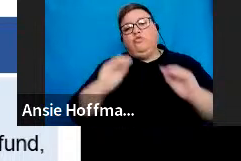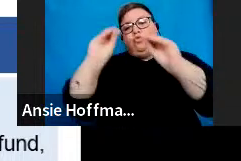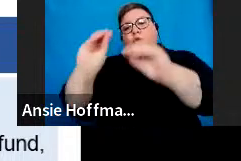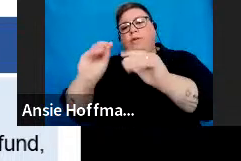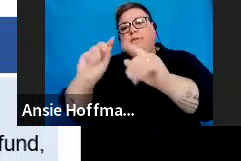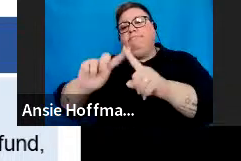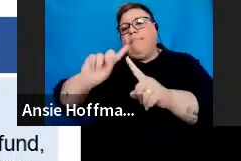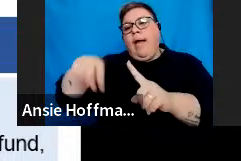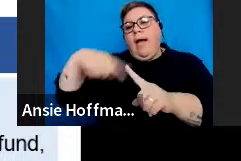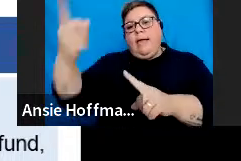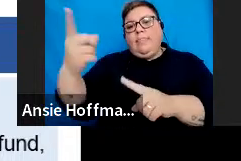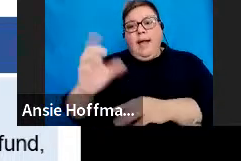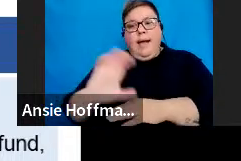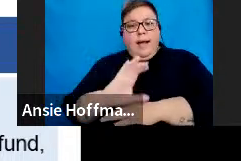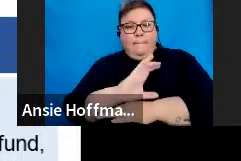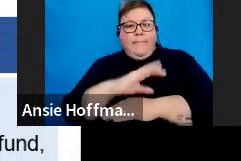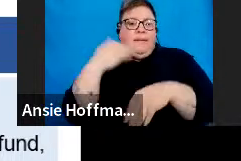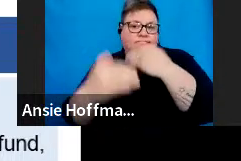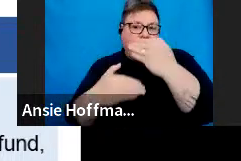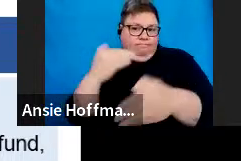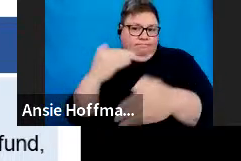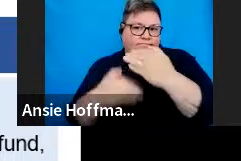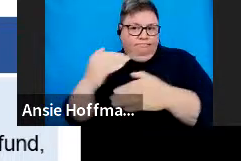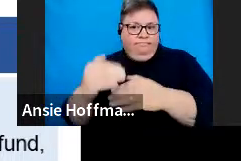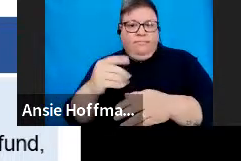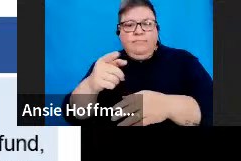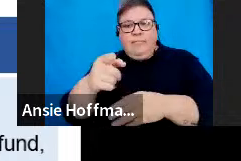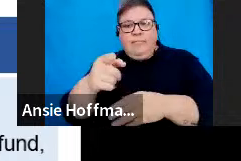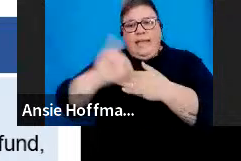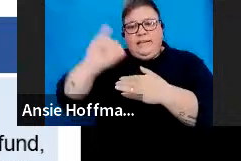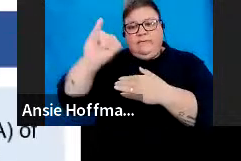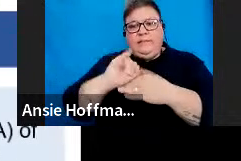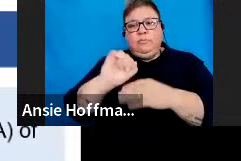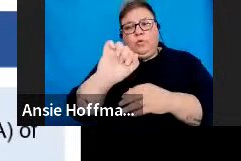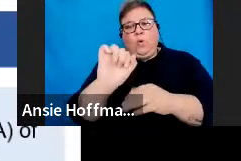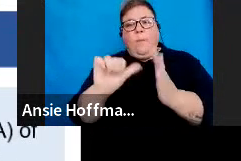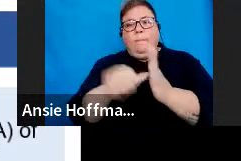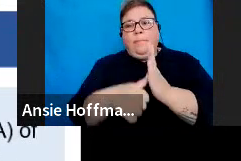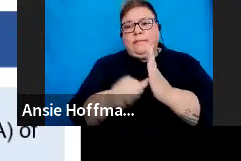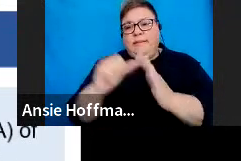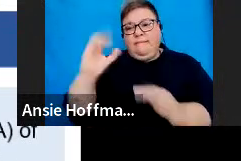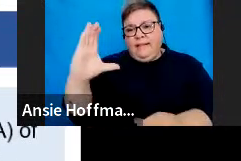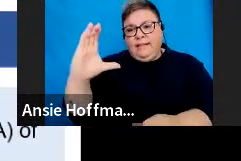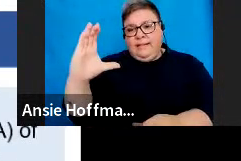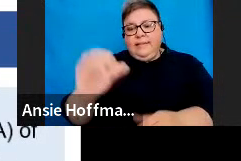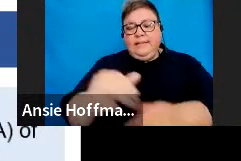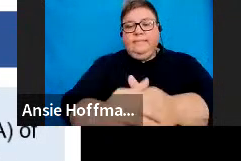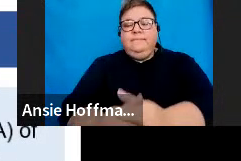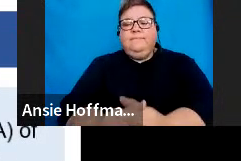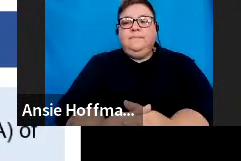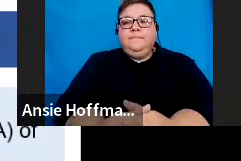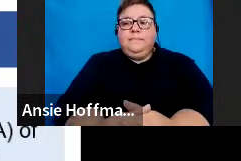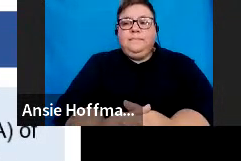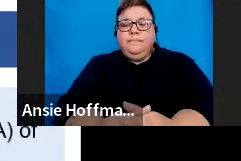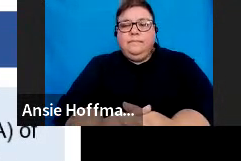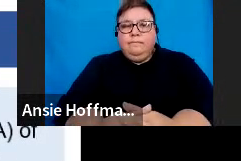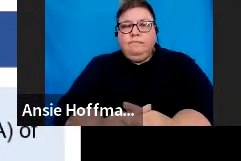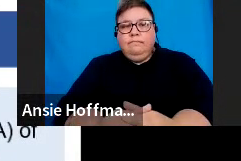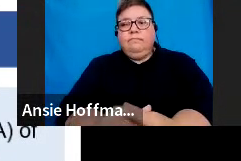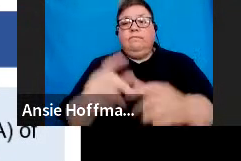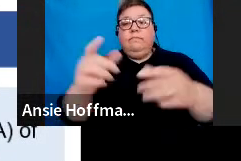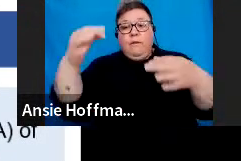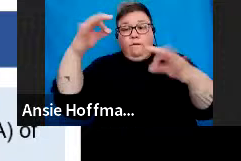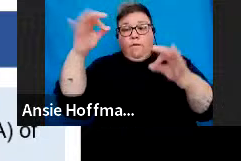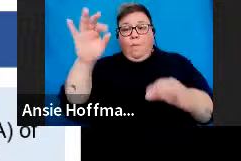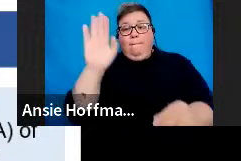21C, and that would be code 52. All right. So, on form B,